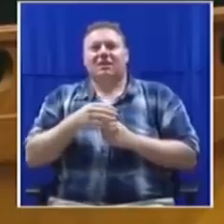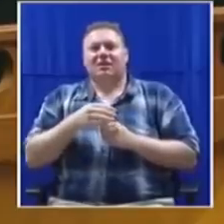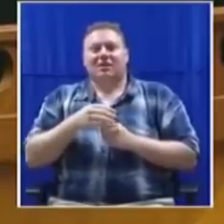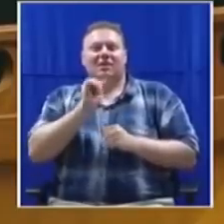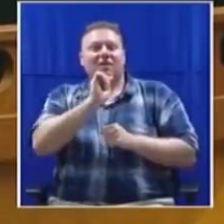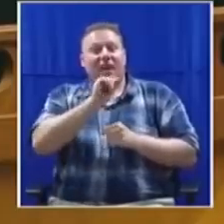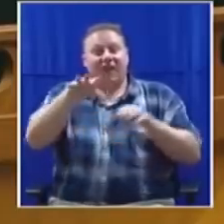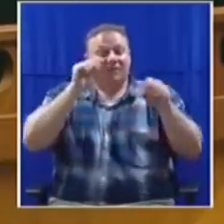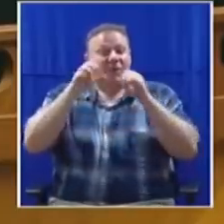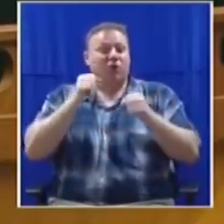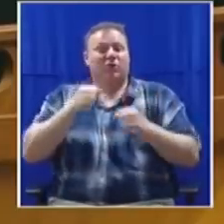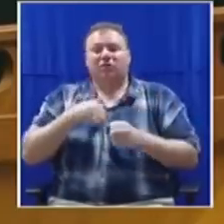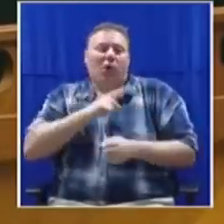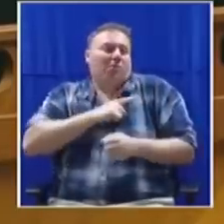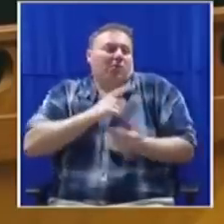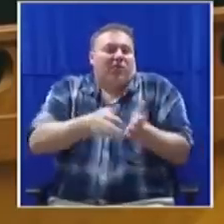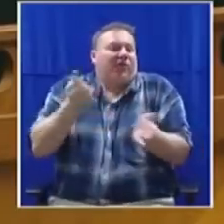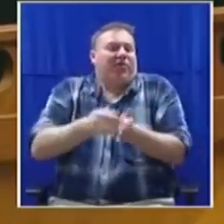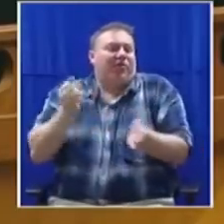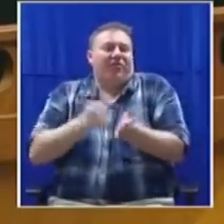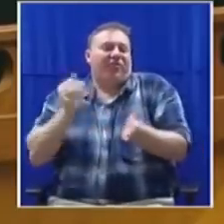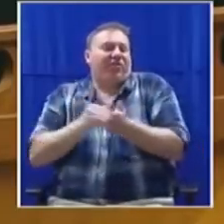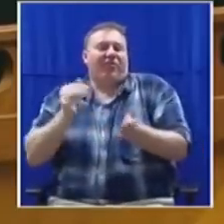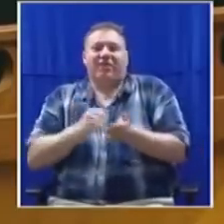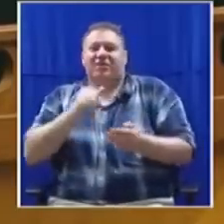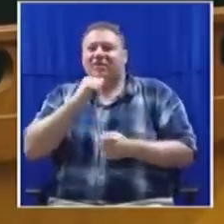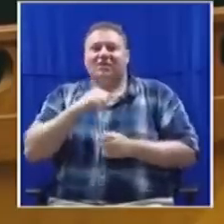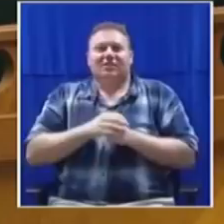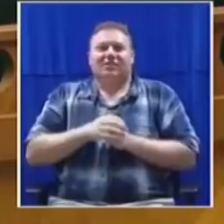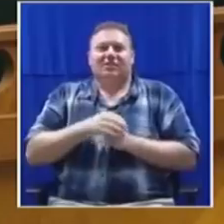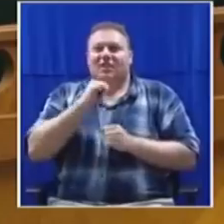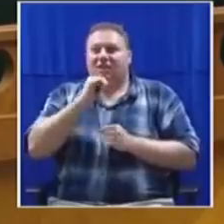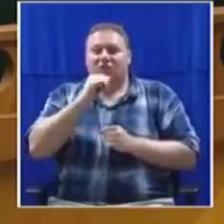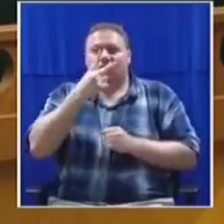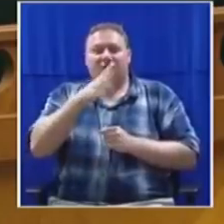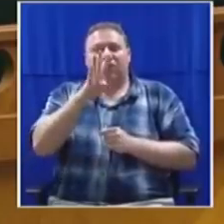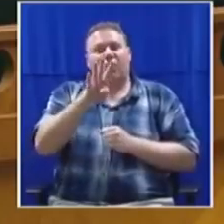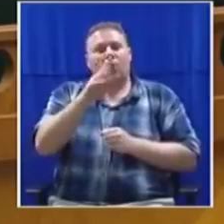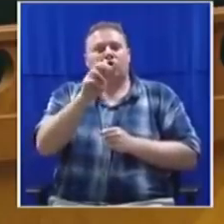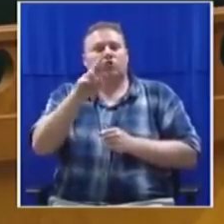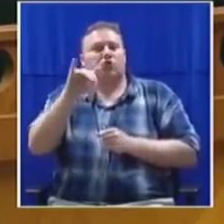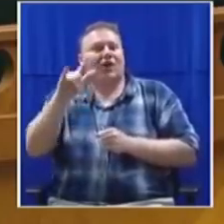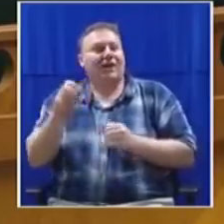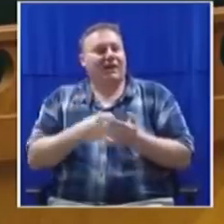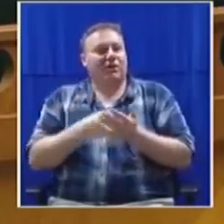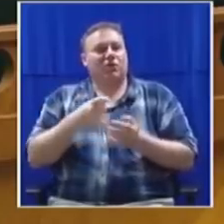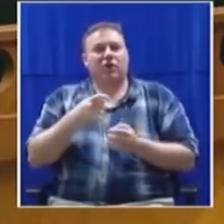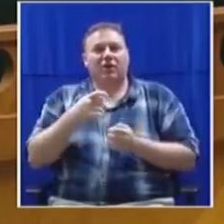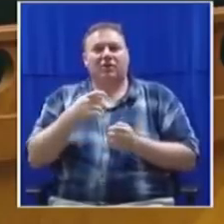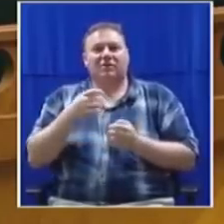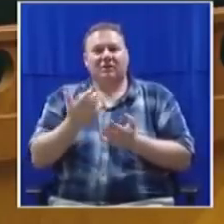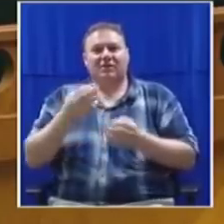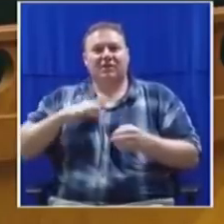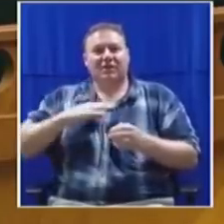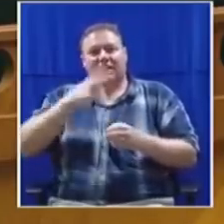experience, because of course when they see prescribed assets, they don't see 4 trillion rand in hard-earned savings, they see a 4 trillion rand